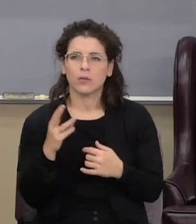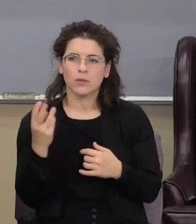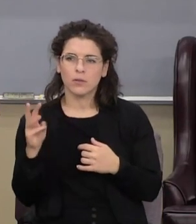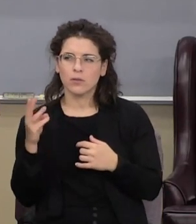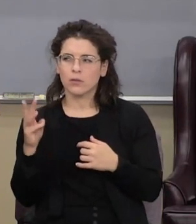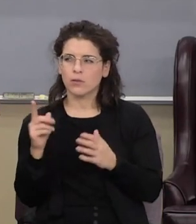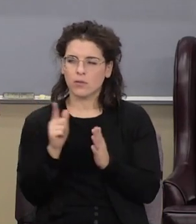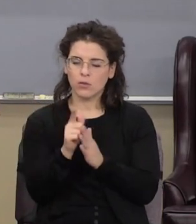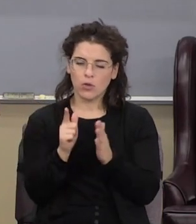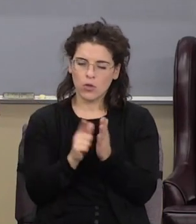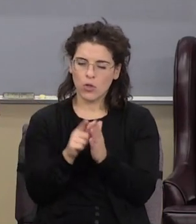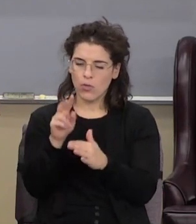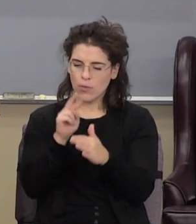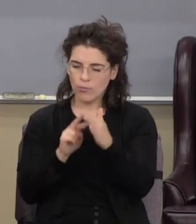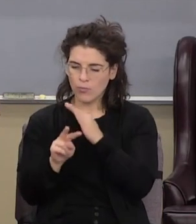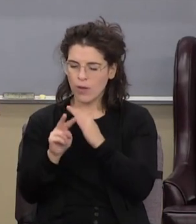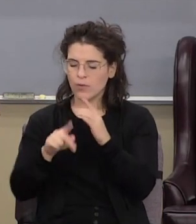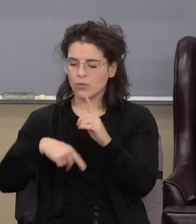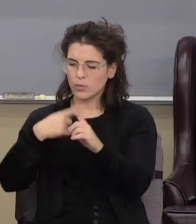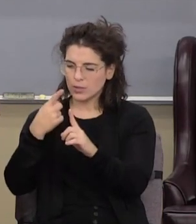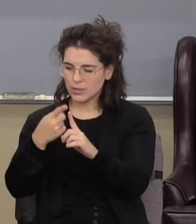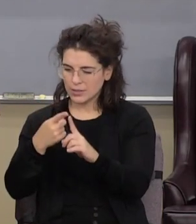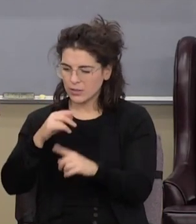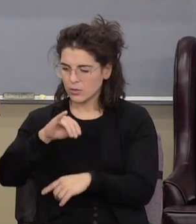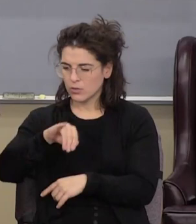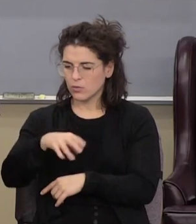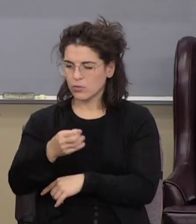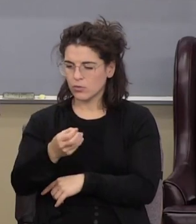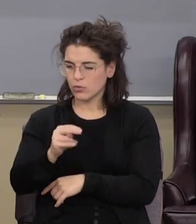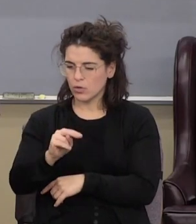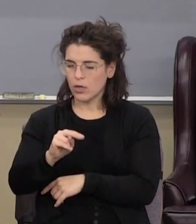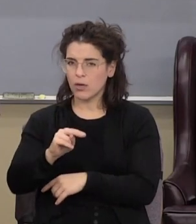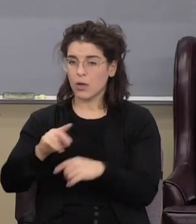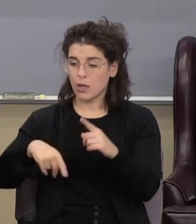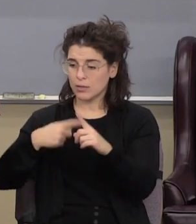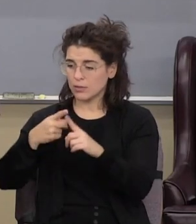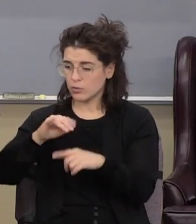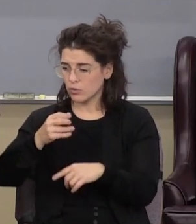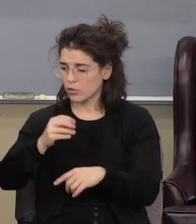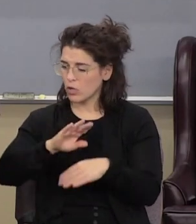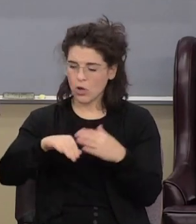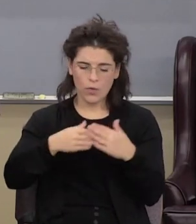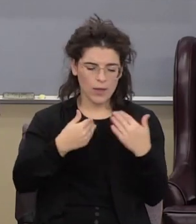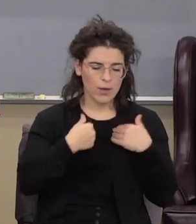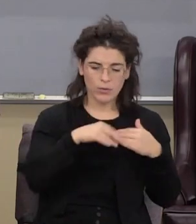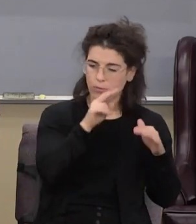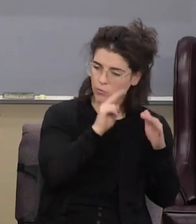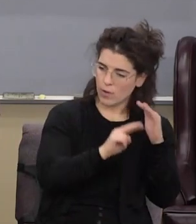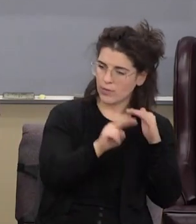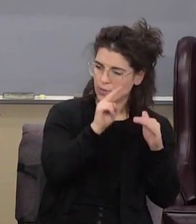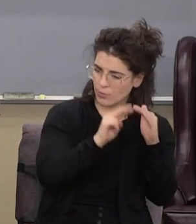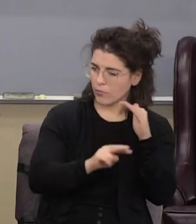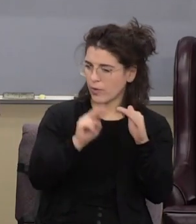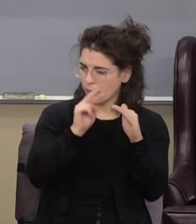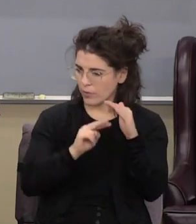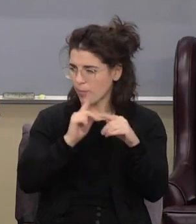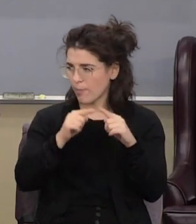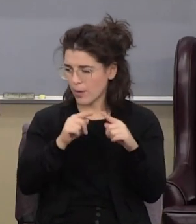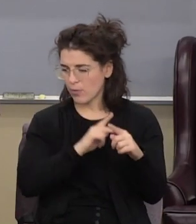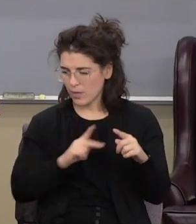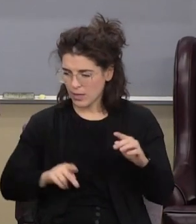were until John until John all Israel had was the prophesying of the law and the prophets about the kingdom